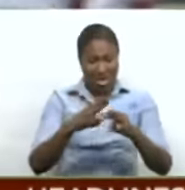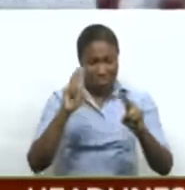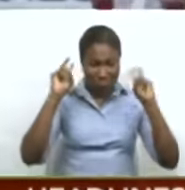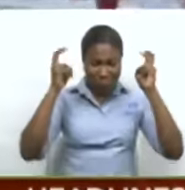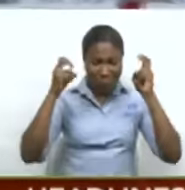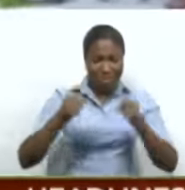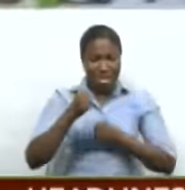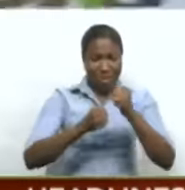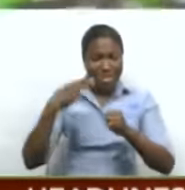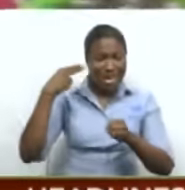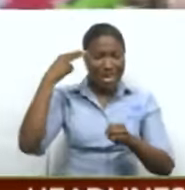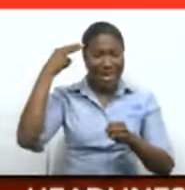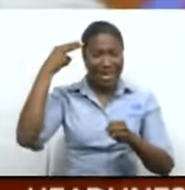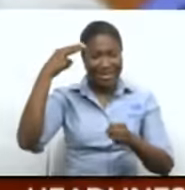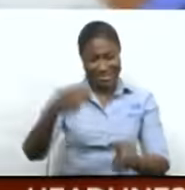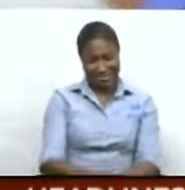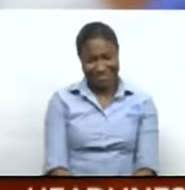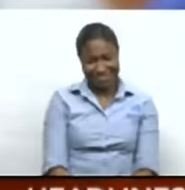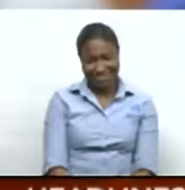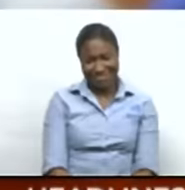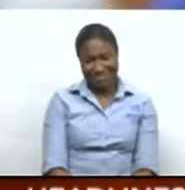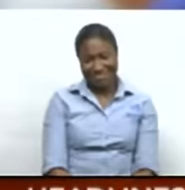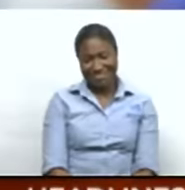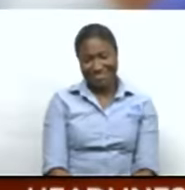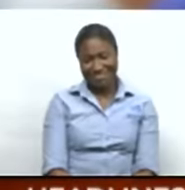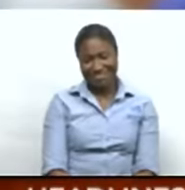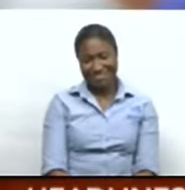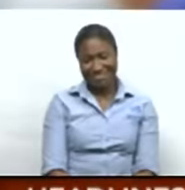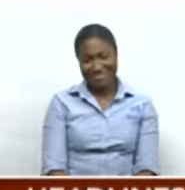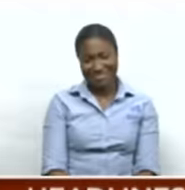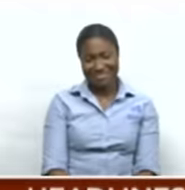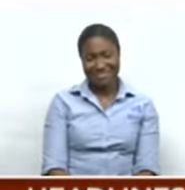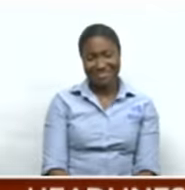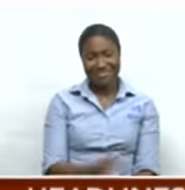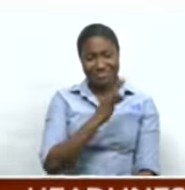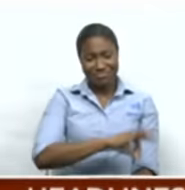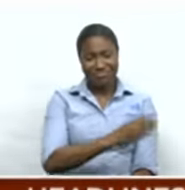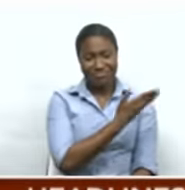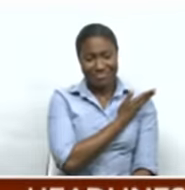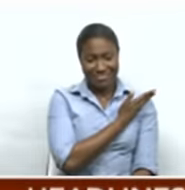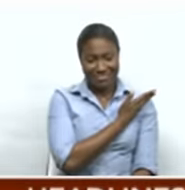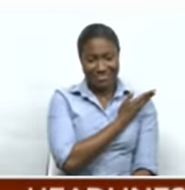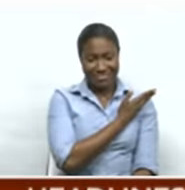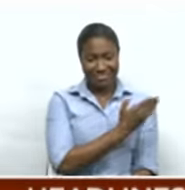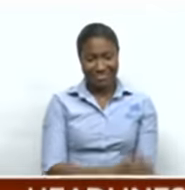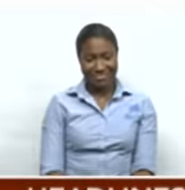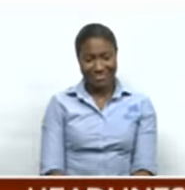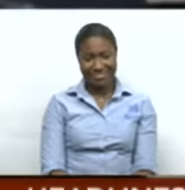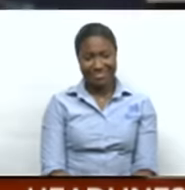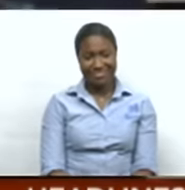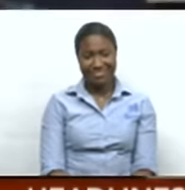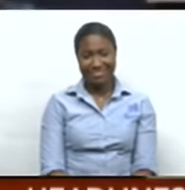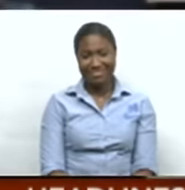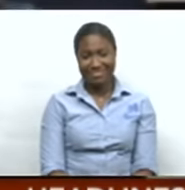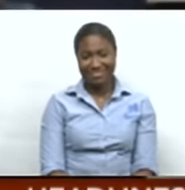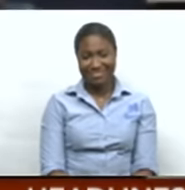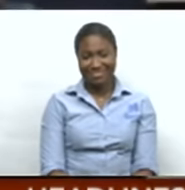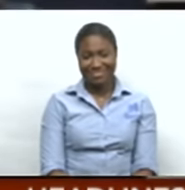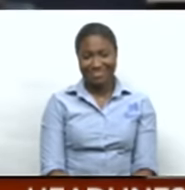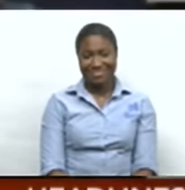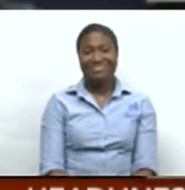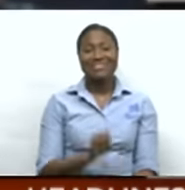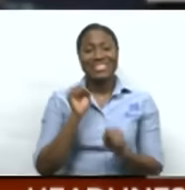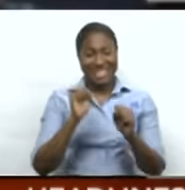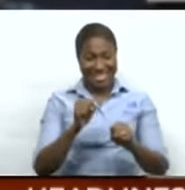CNC3 Sport High. Sport High, brought to you by Supply Jam. Boost you up. Yeah, La